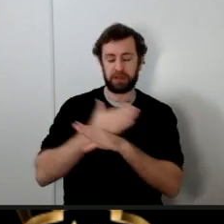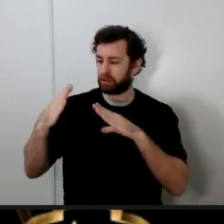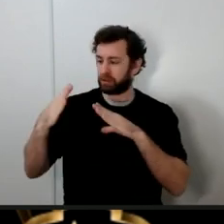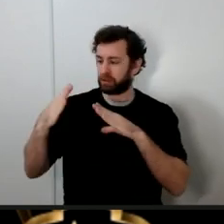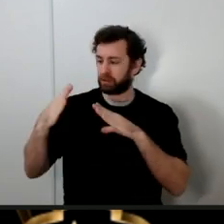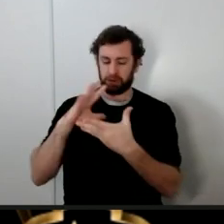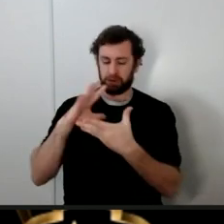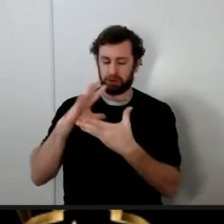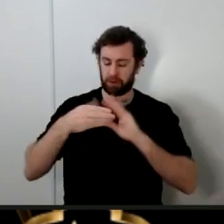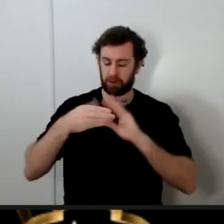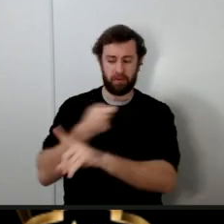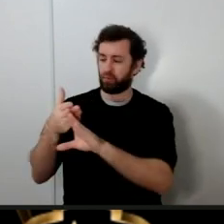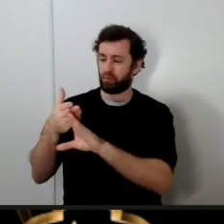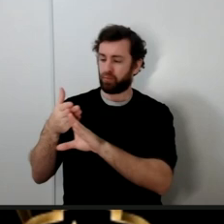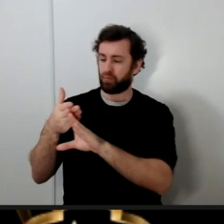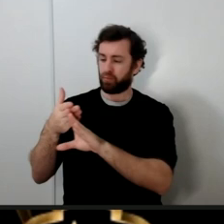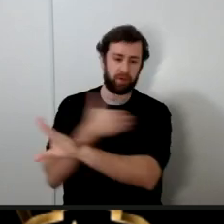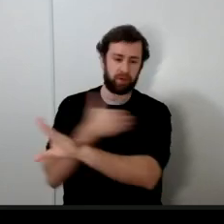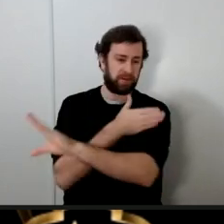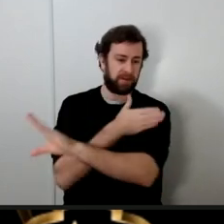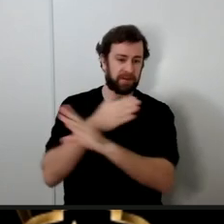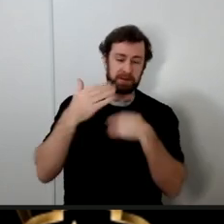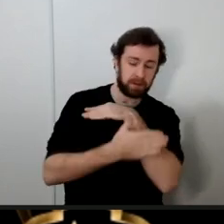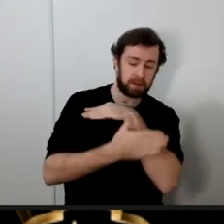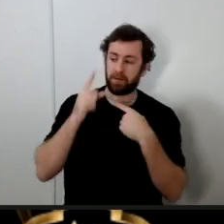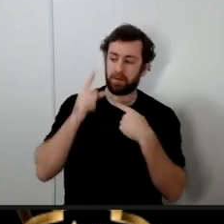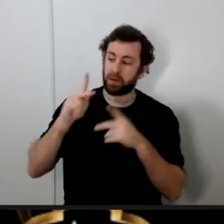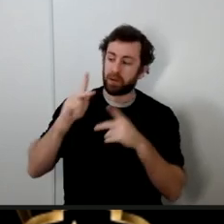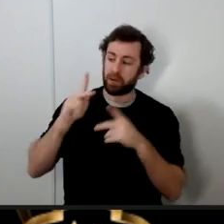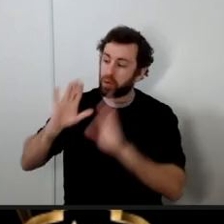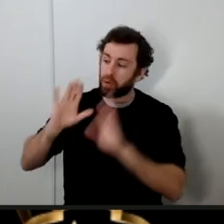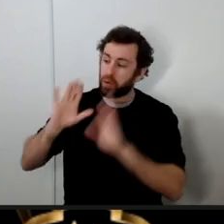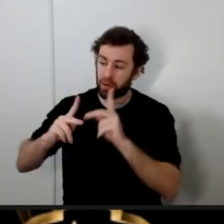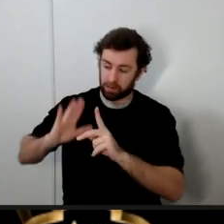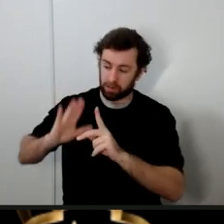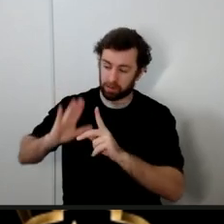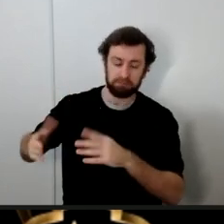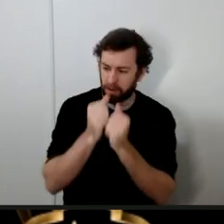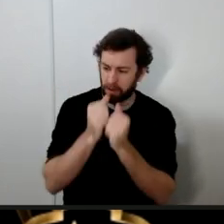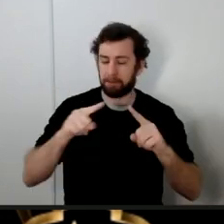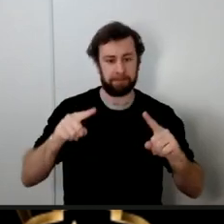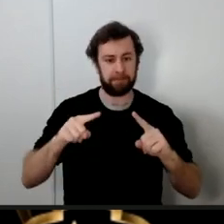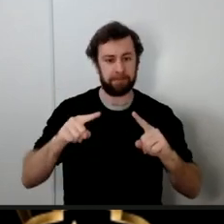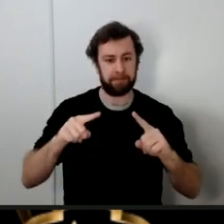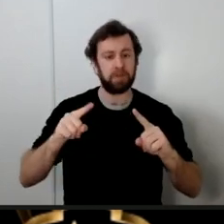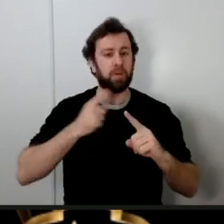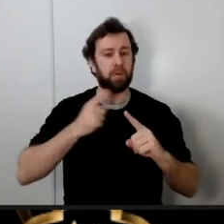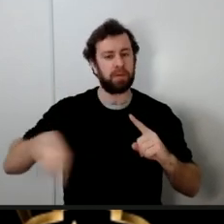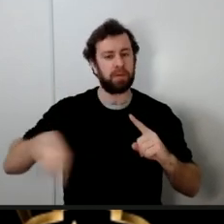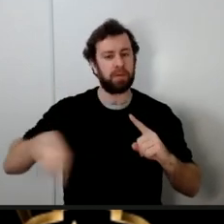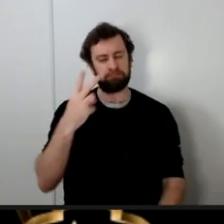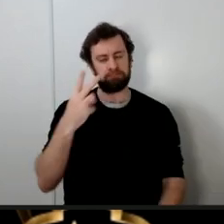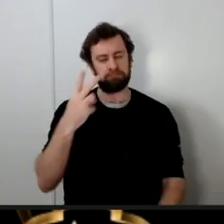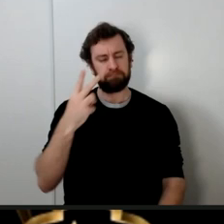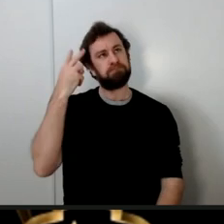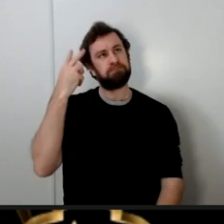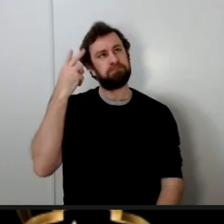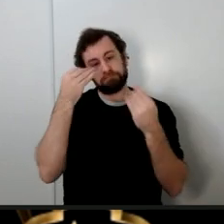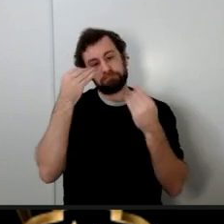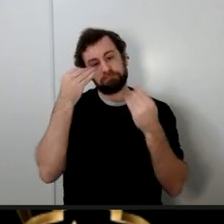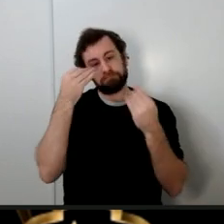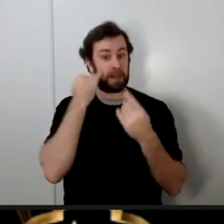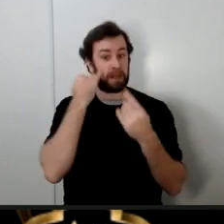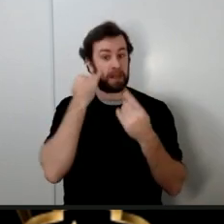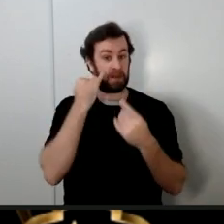people so they contemplate whenever we commemorate the martyrdom of this great lady Fatima